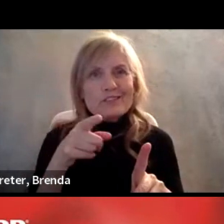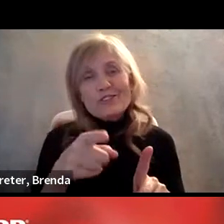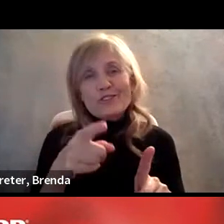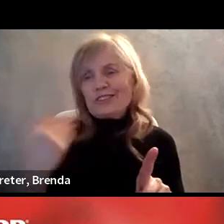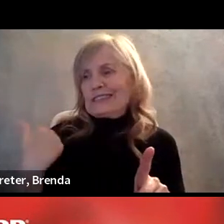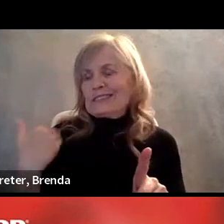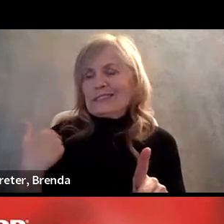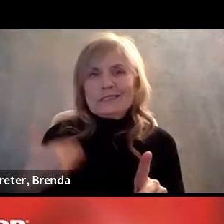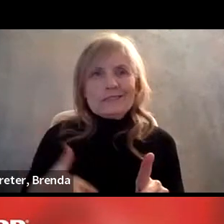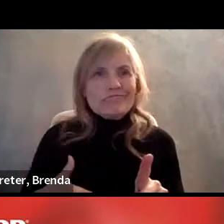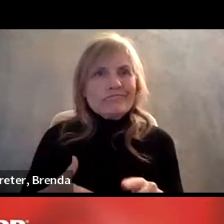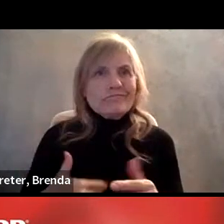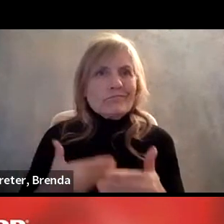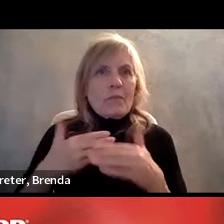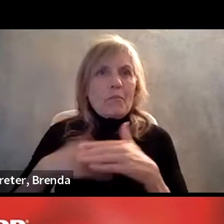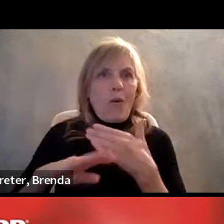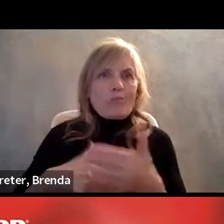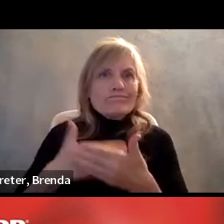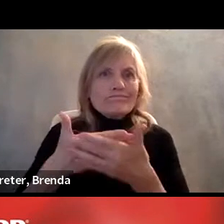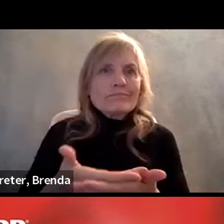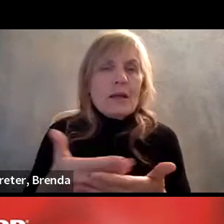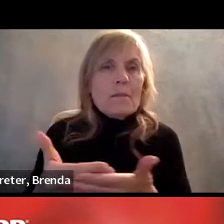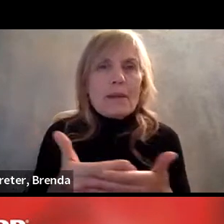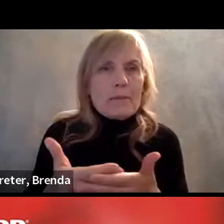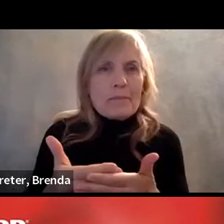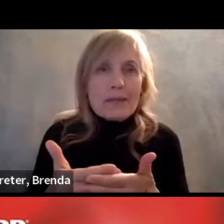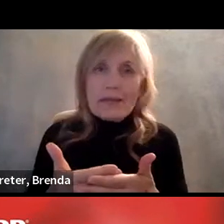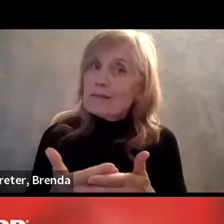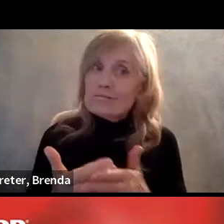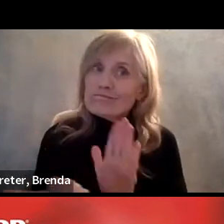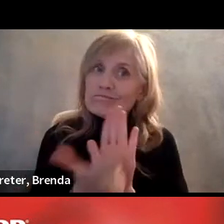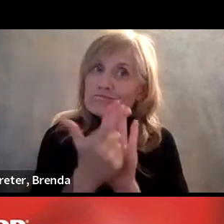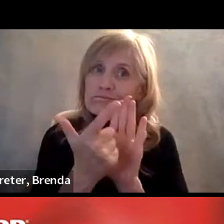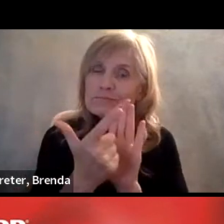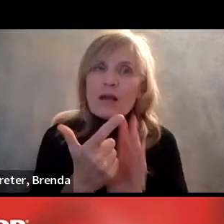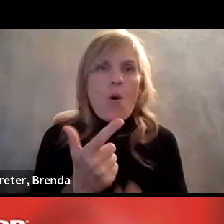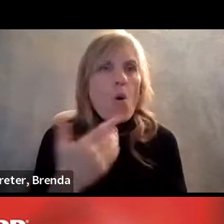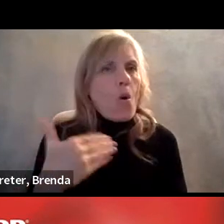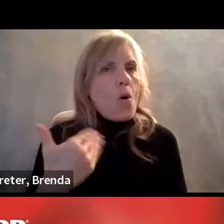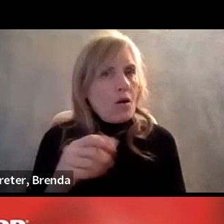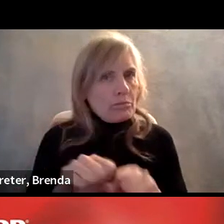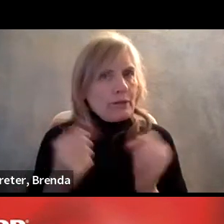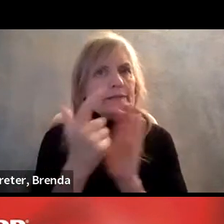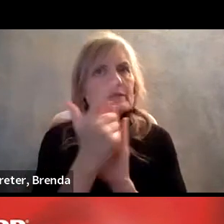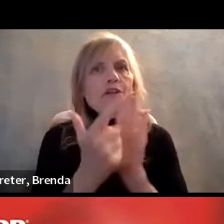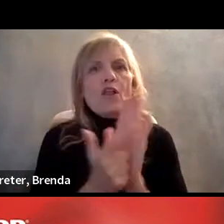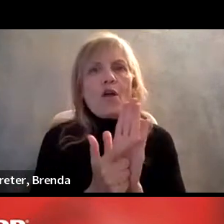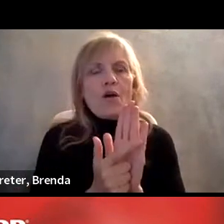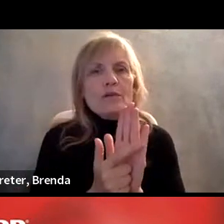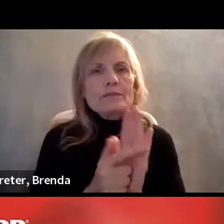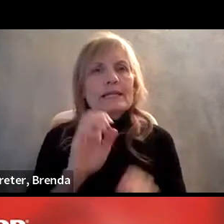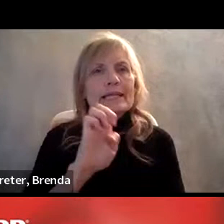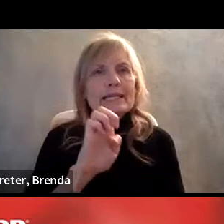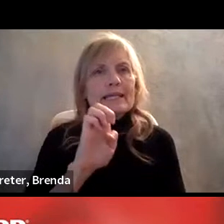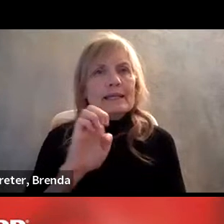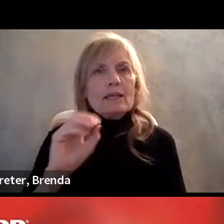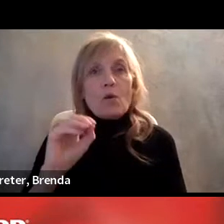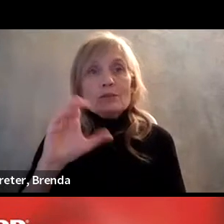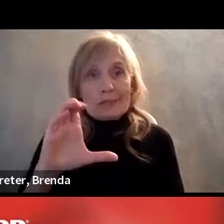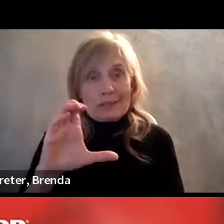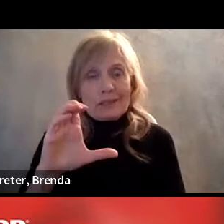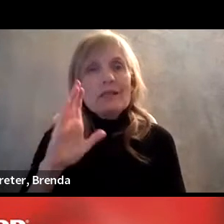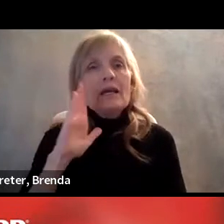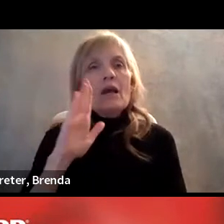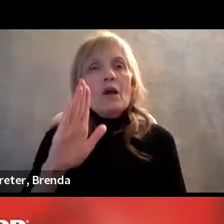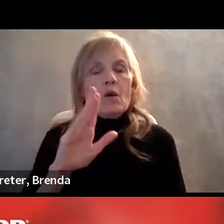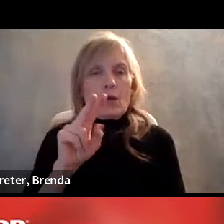child or they're pregnant, uh, they won't be hired is a clear violation of our statutes. And obviously the Equal Employment Opportunity Commission would take